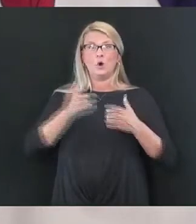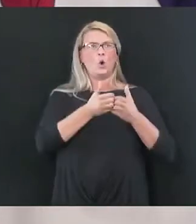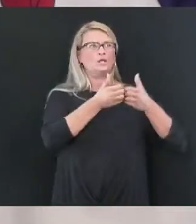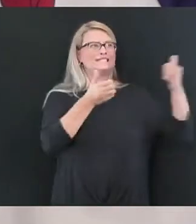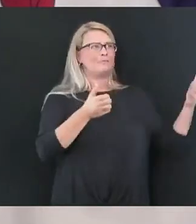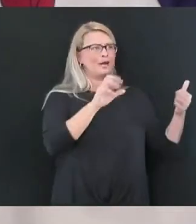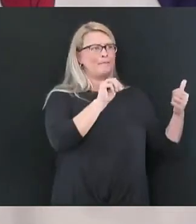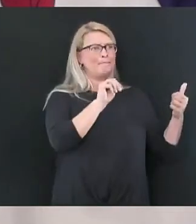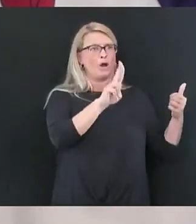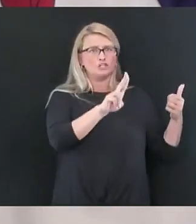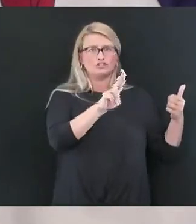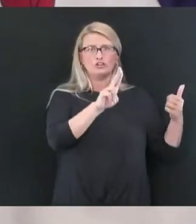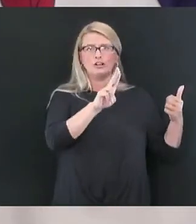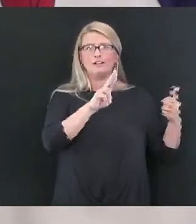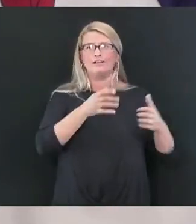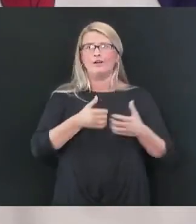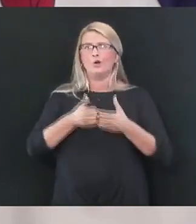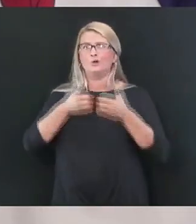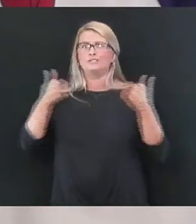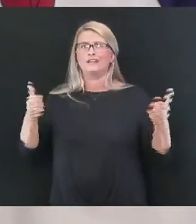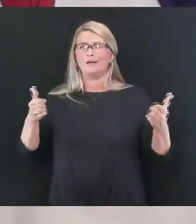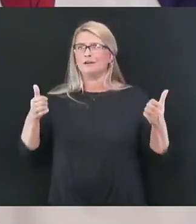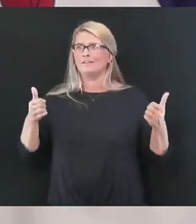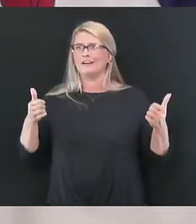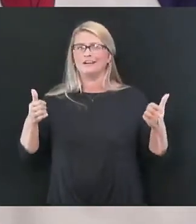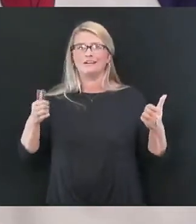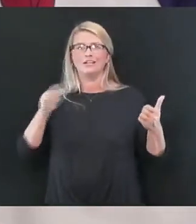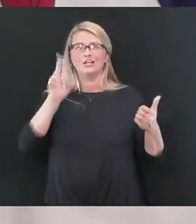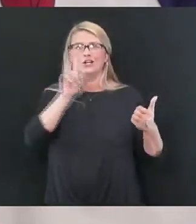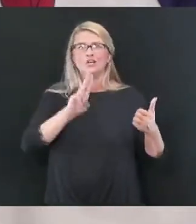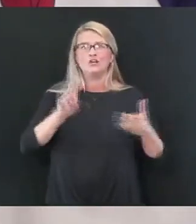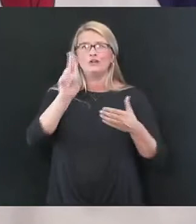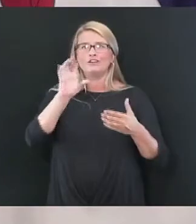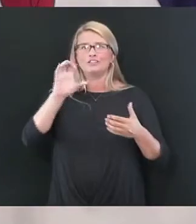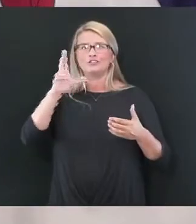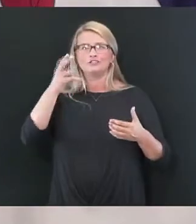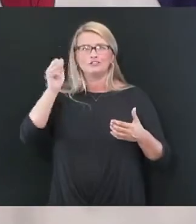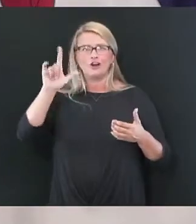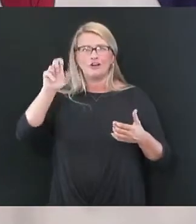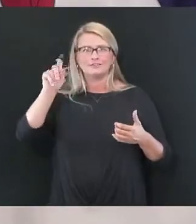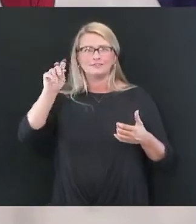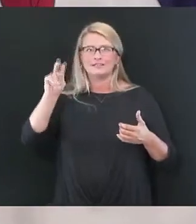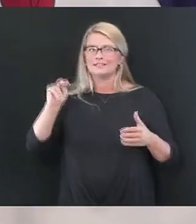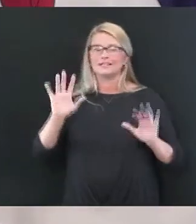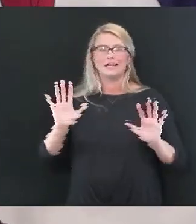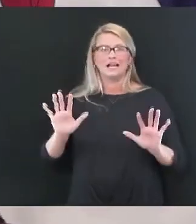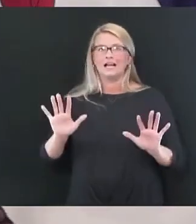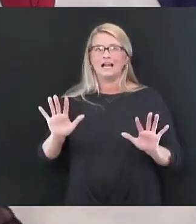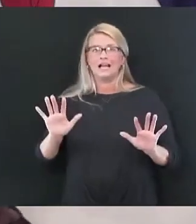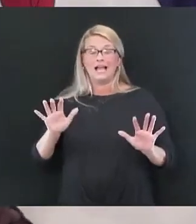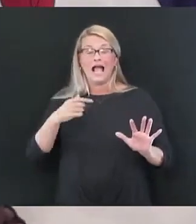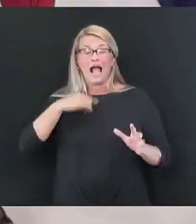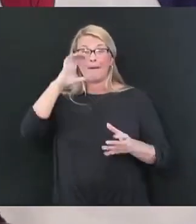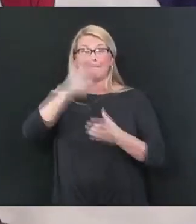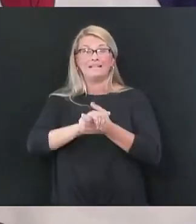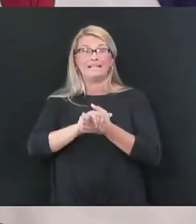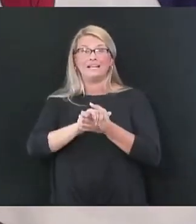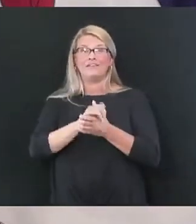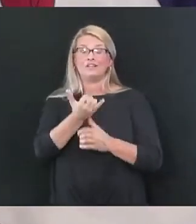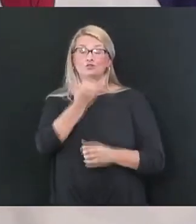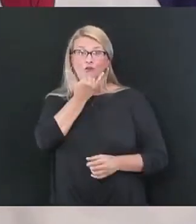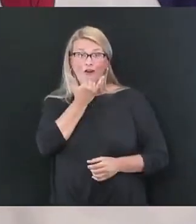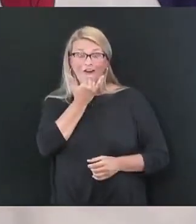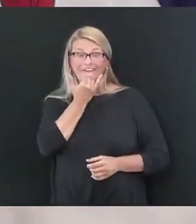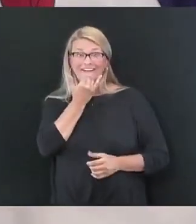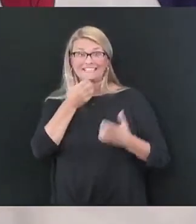out or then isolating out, you know, the University of Charleston or whatever it may be, I absolutely believe that that would have been a wrong